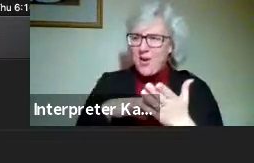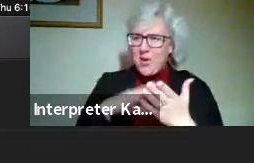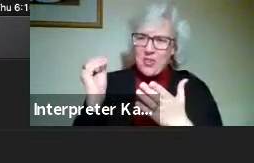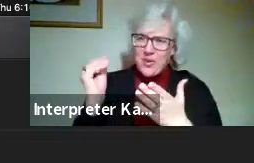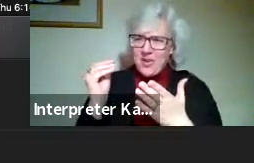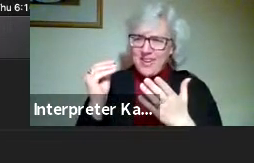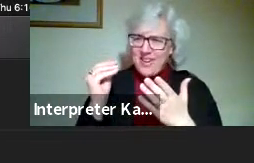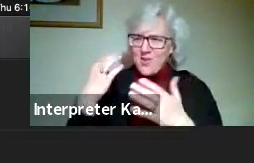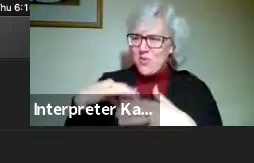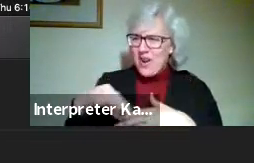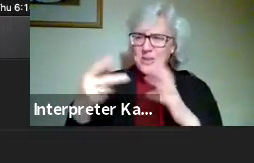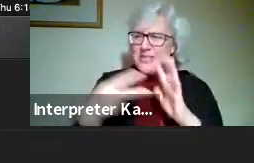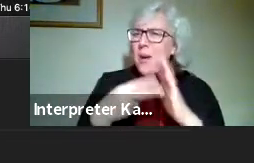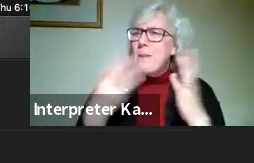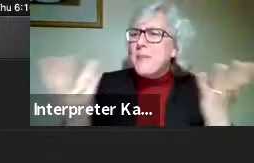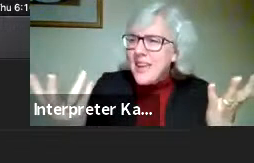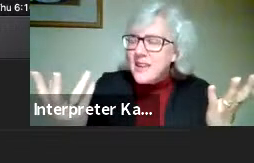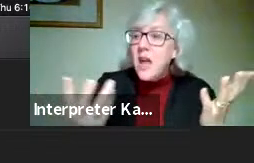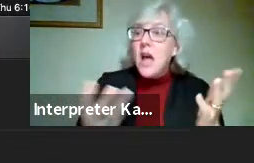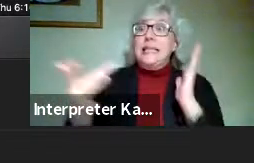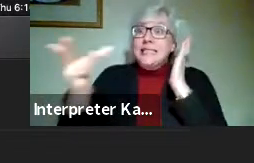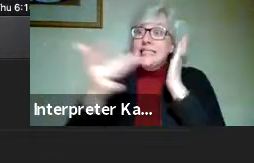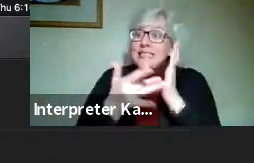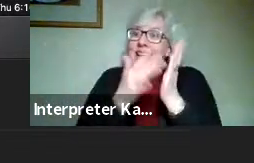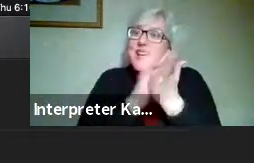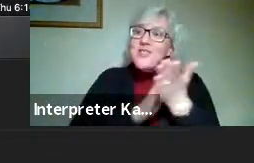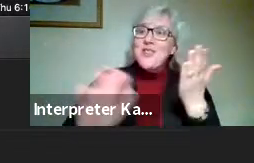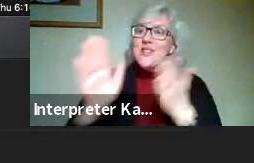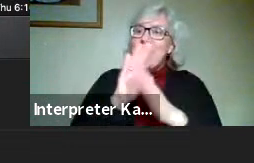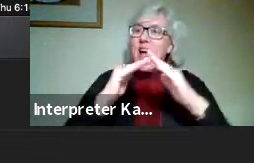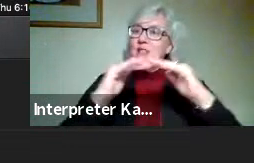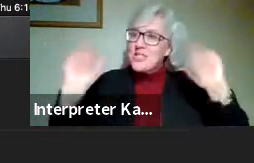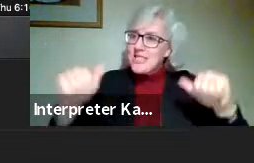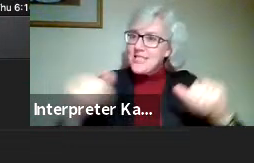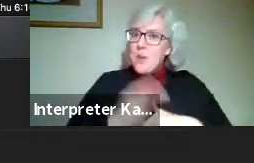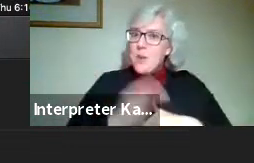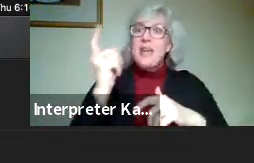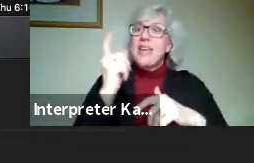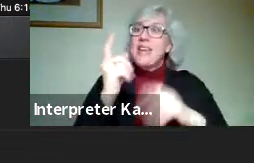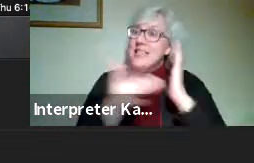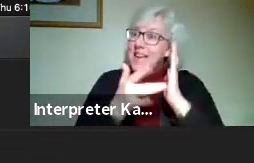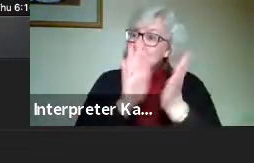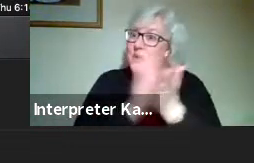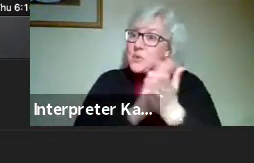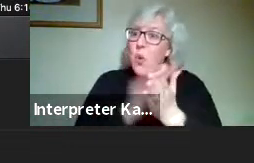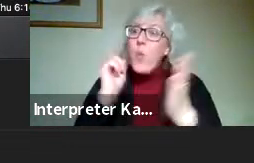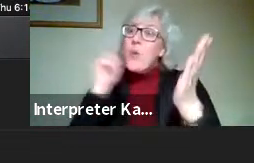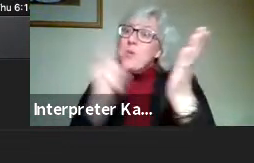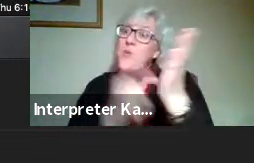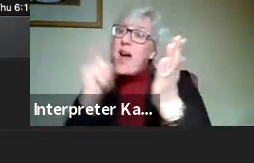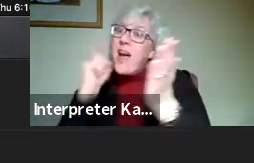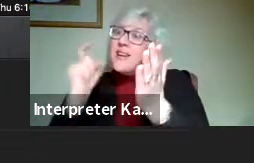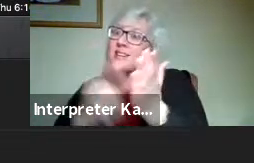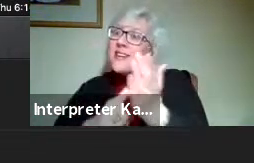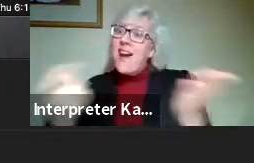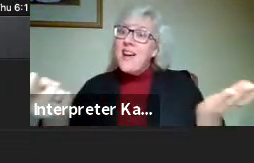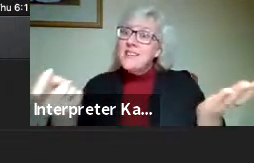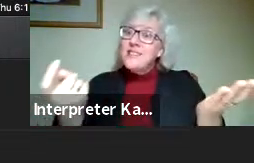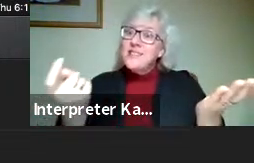Well, because we are a technical college system and a technical college school, we recognize that